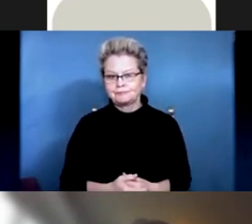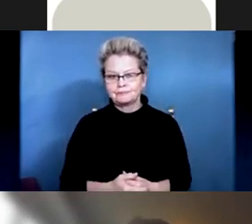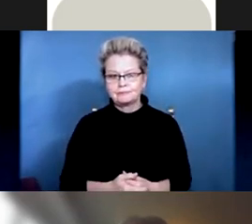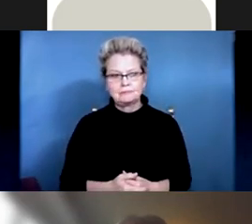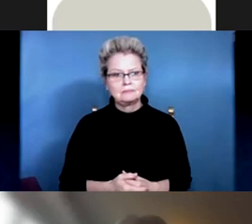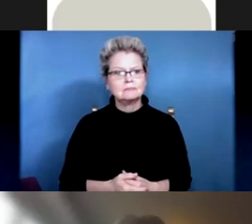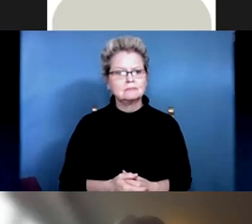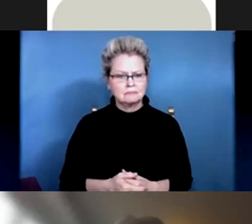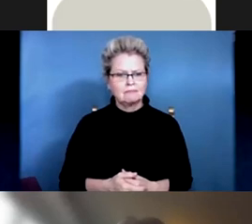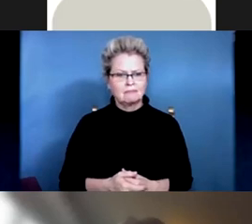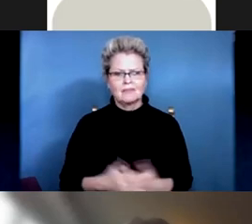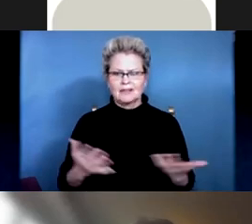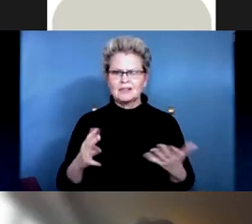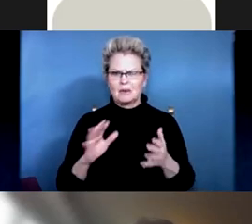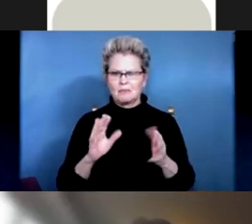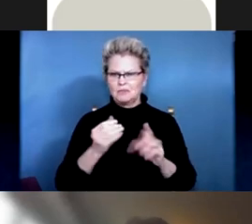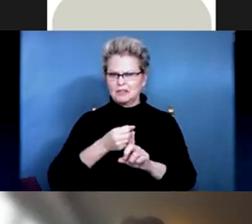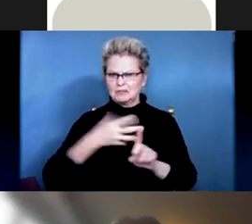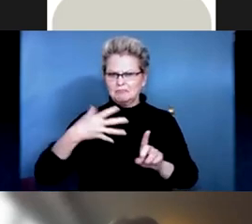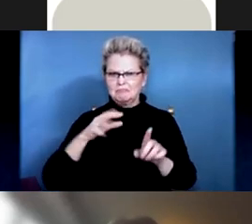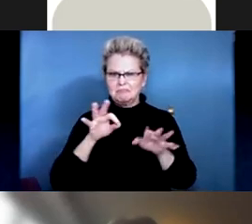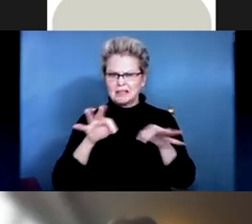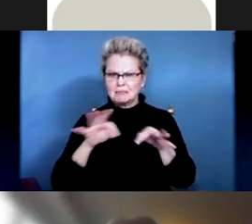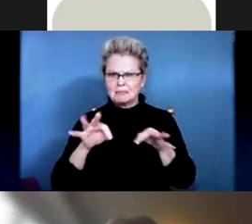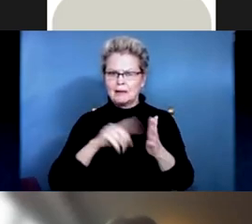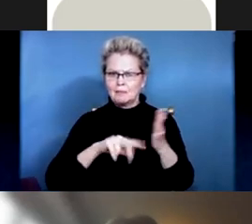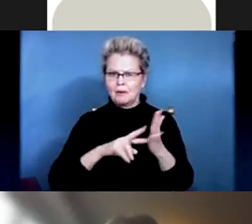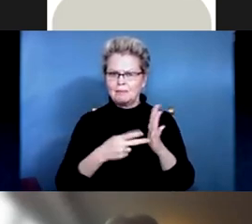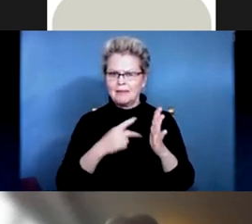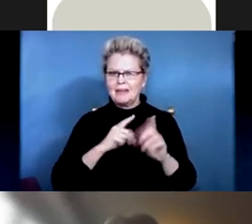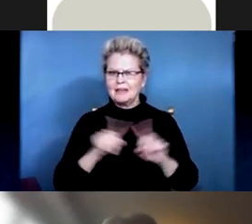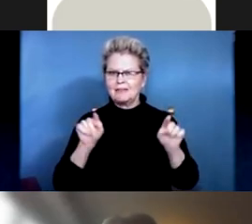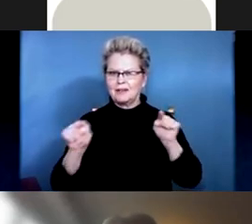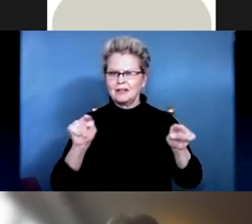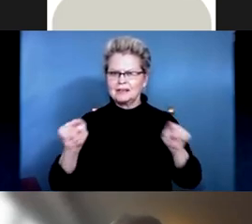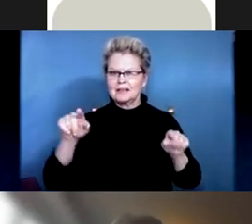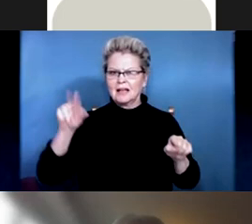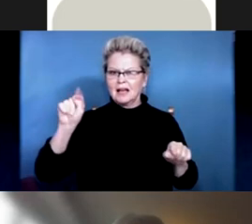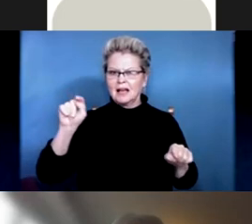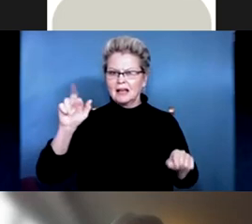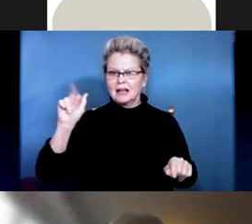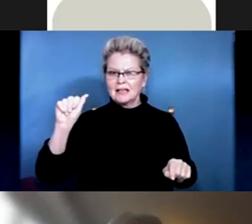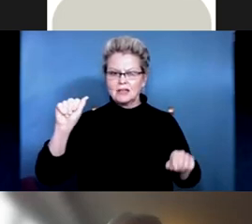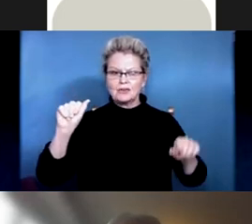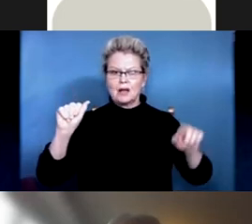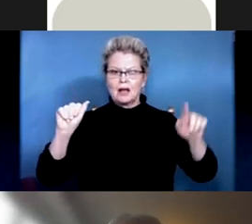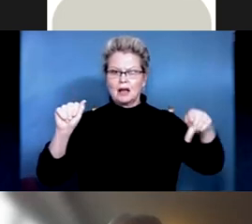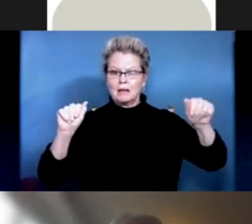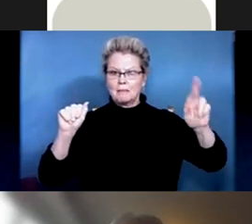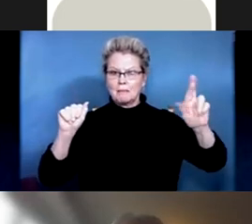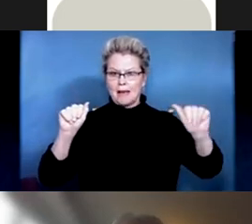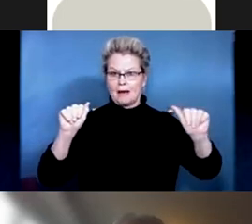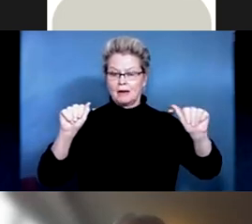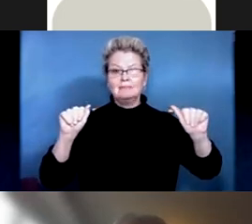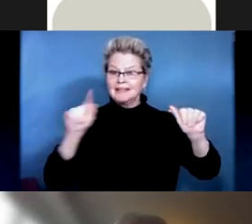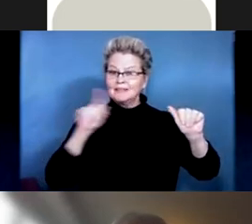So let's talk a little bit about tetraplegia versus paraplegia, right? And it really is based on the level of where